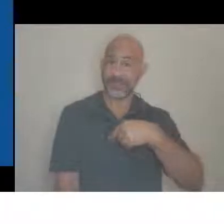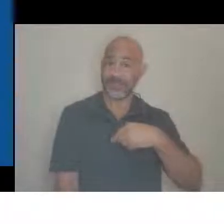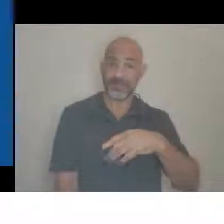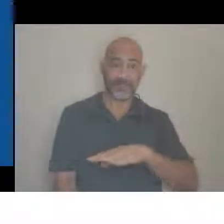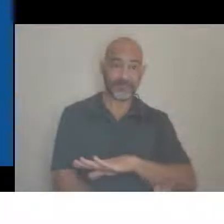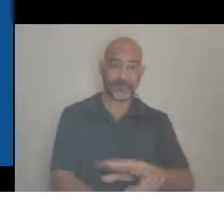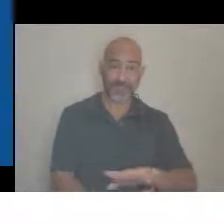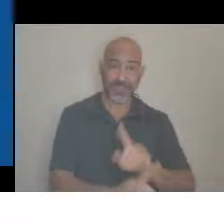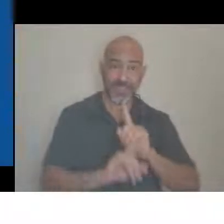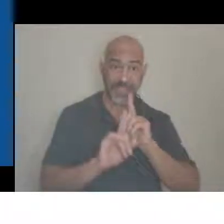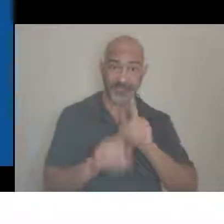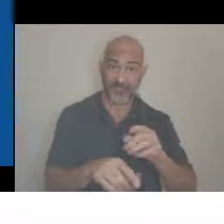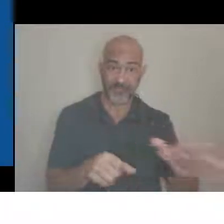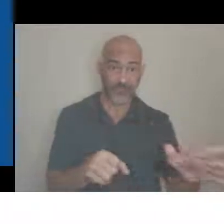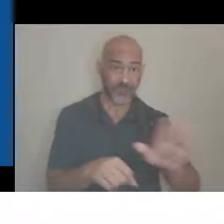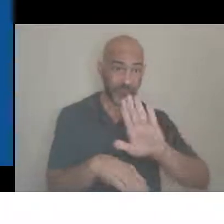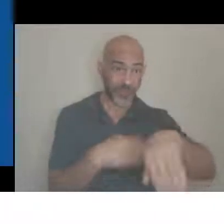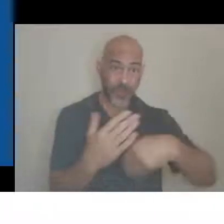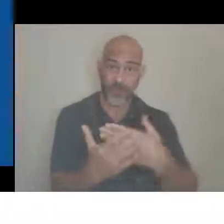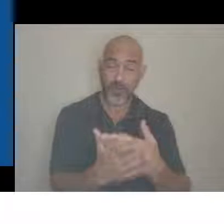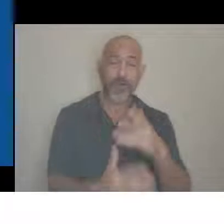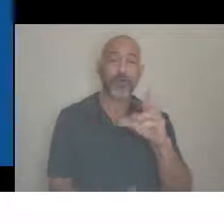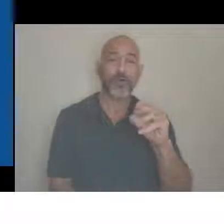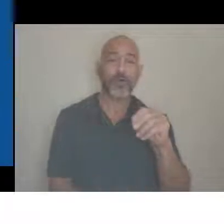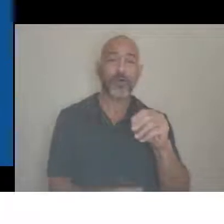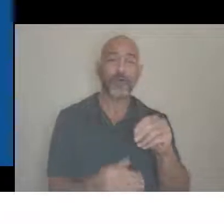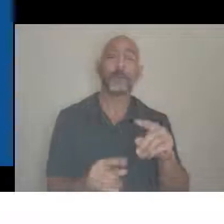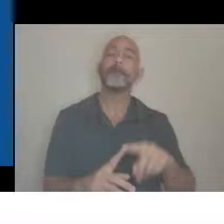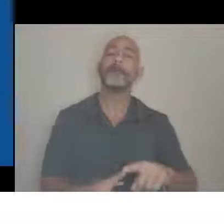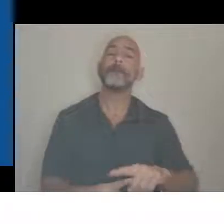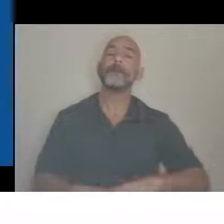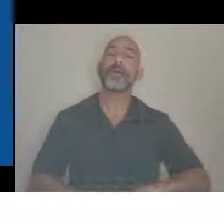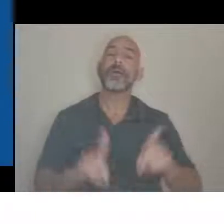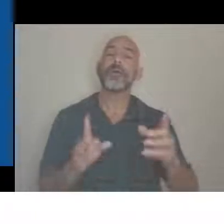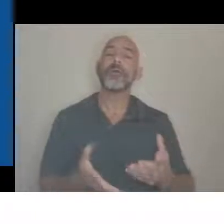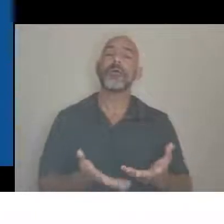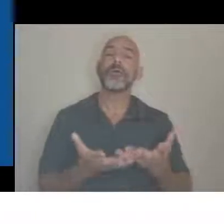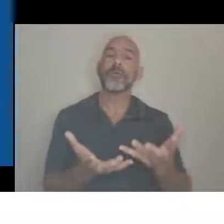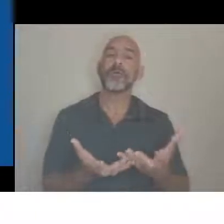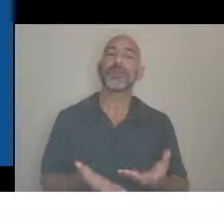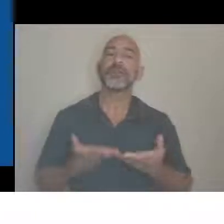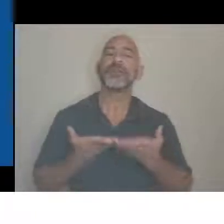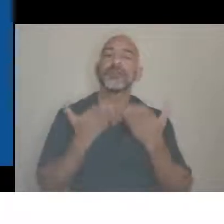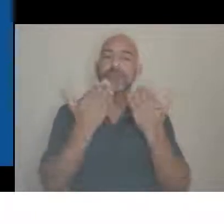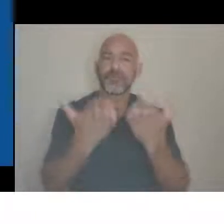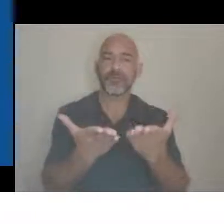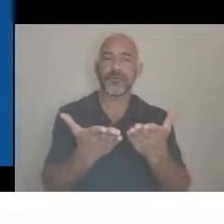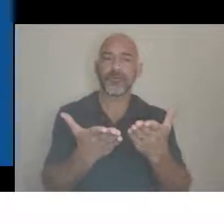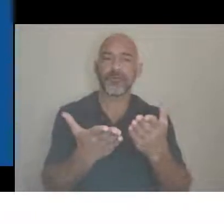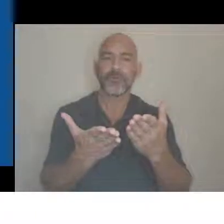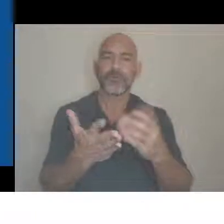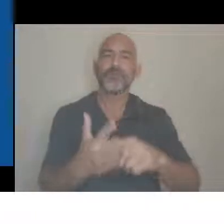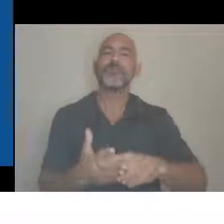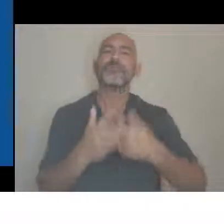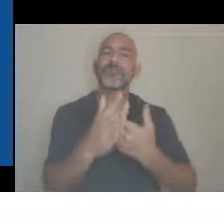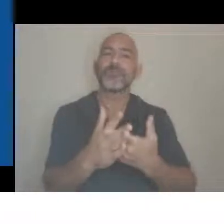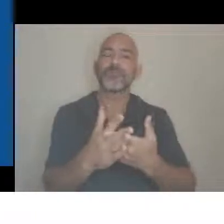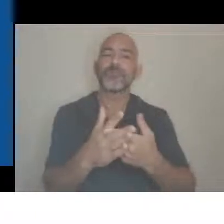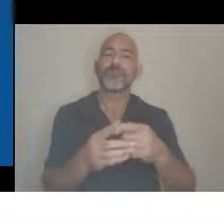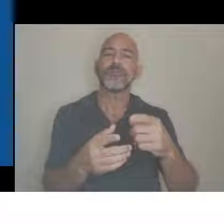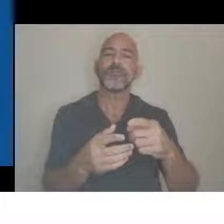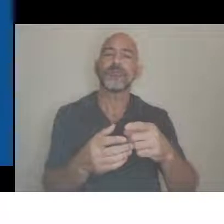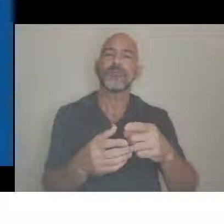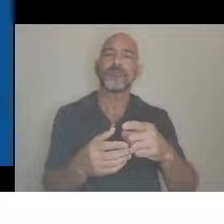about these conversations going forward. And so I am